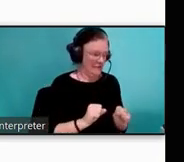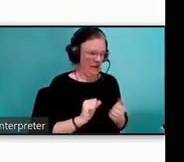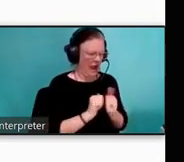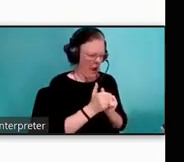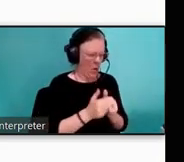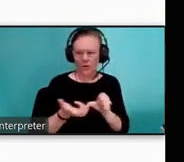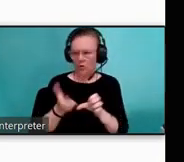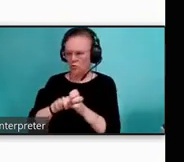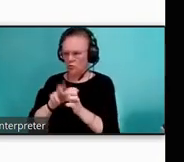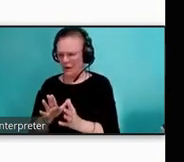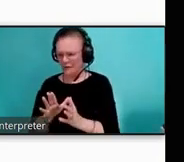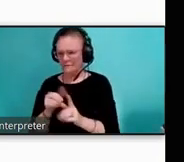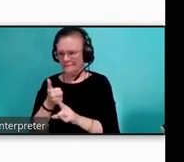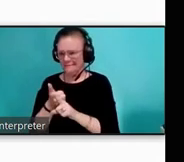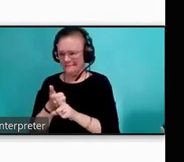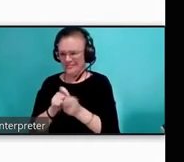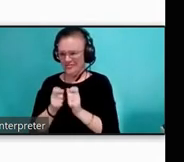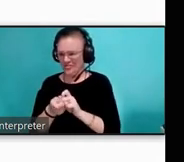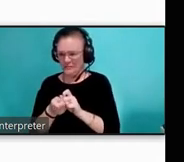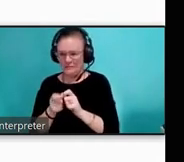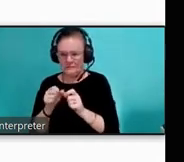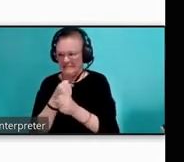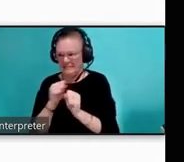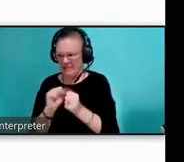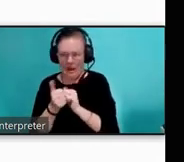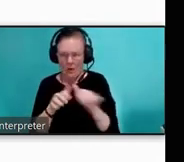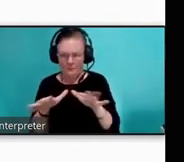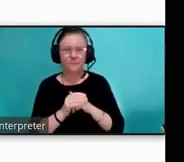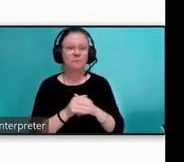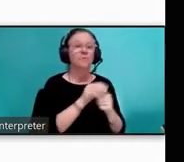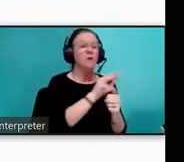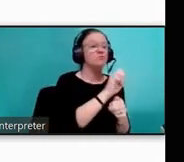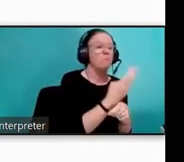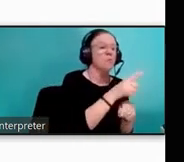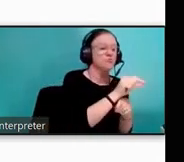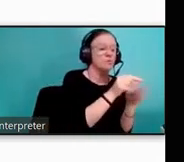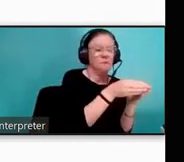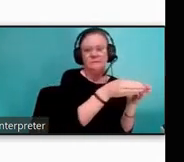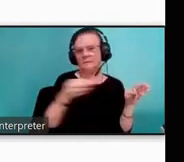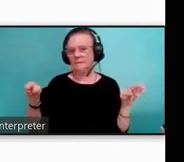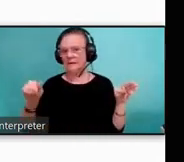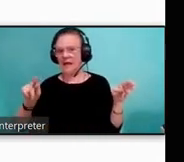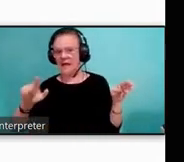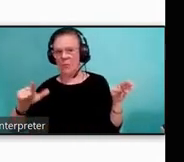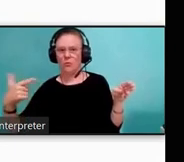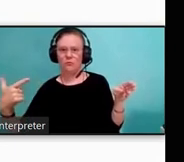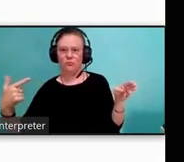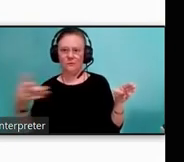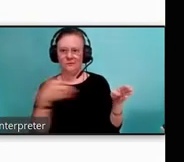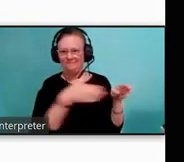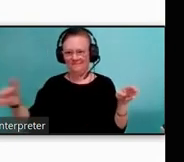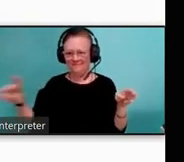I have grouped these changes that occurred from March 2020 through April of this year into five categories for reporting.